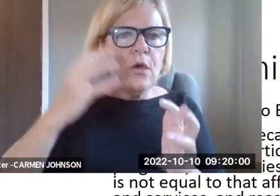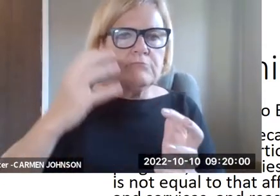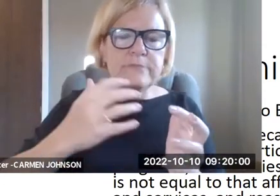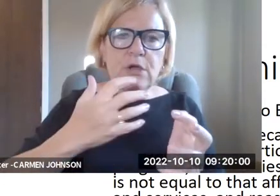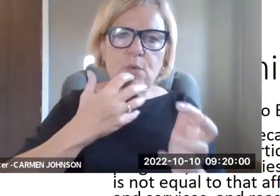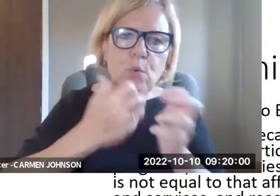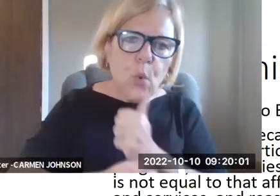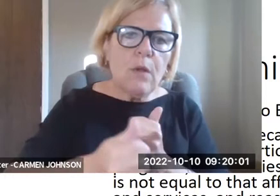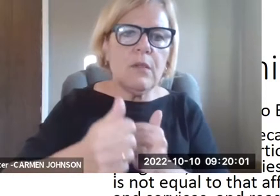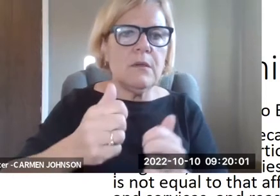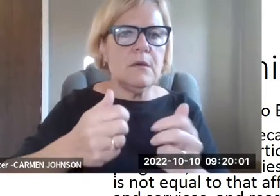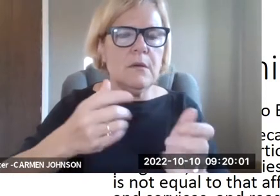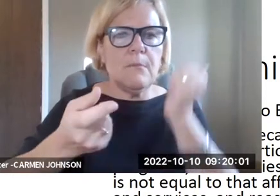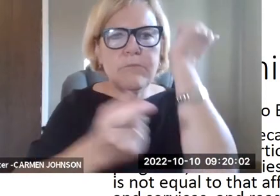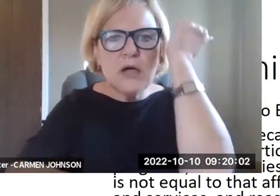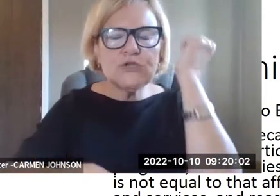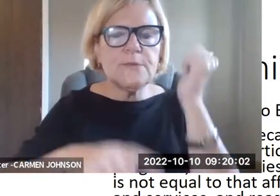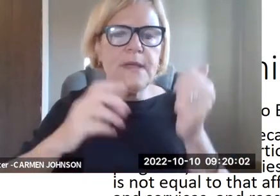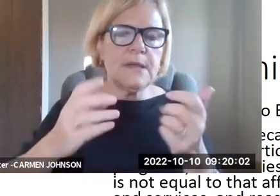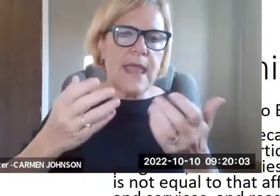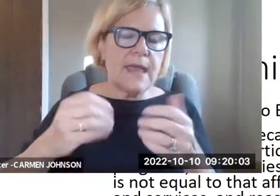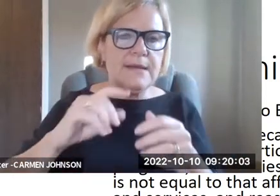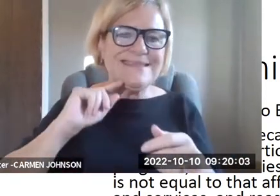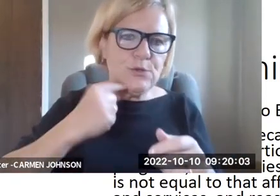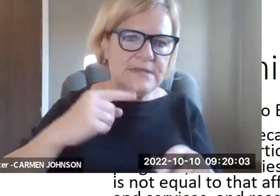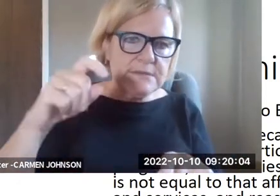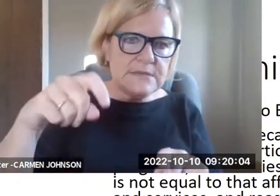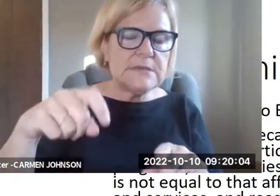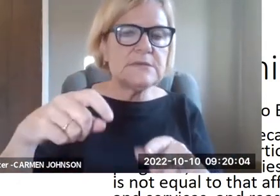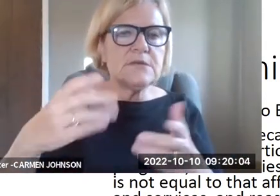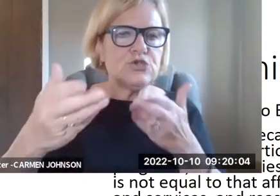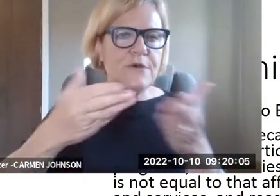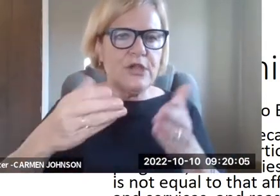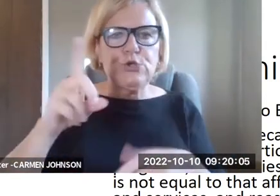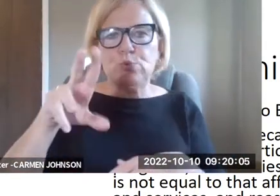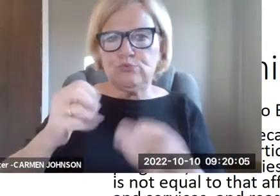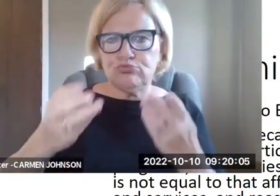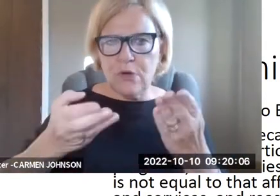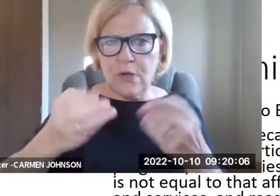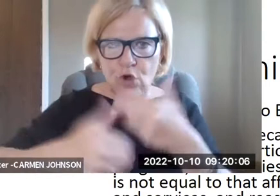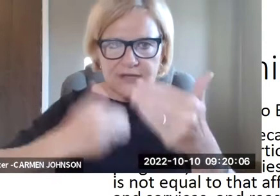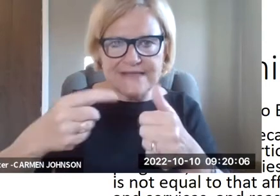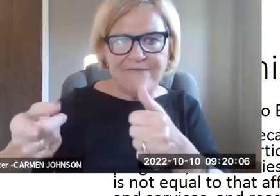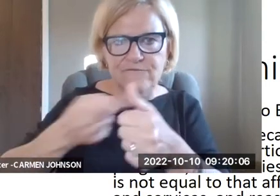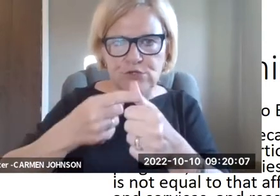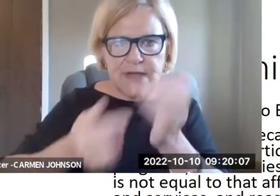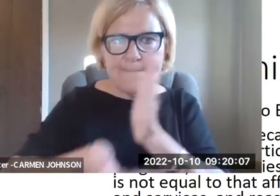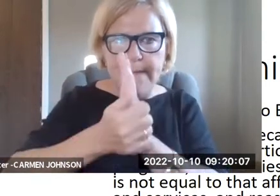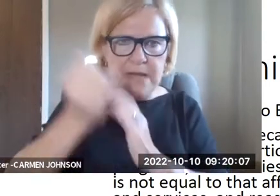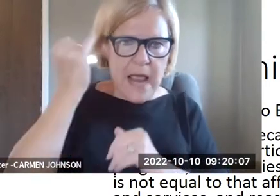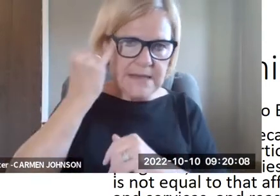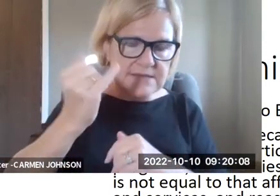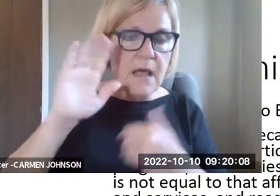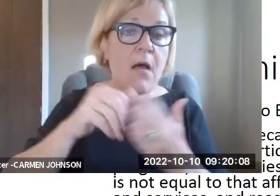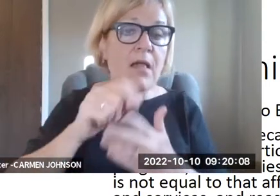statutes, they also serve constitutional purposes of avoiding cruel and unusual punishment, avoiding deliberate indifference to serious